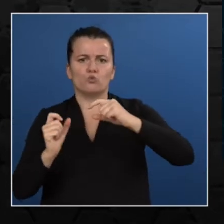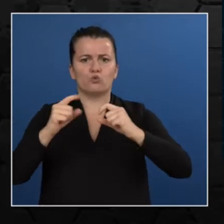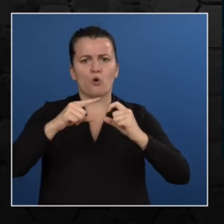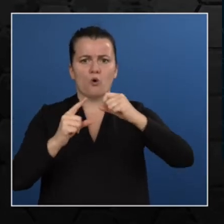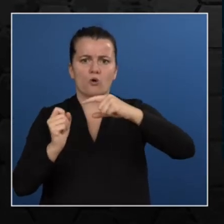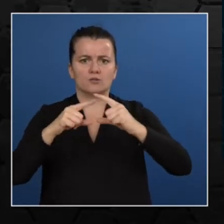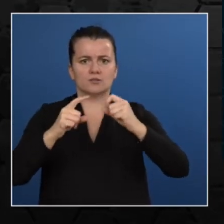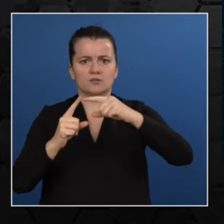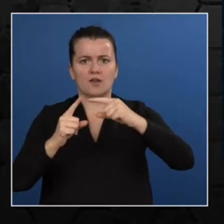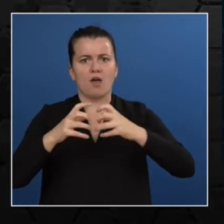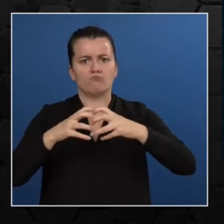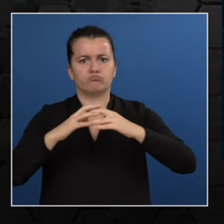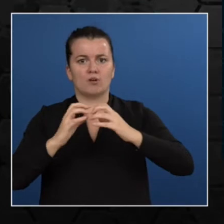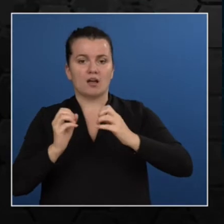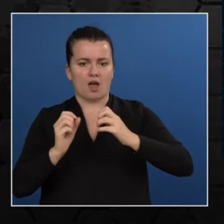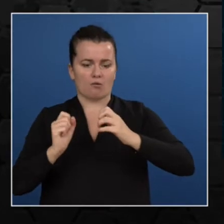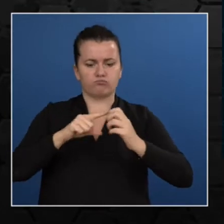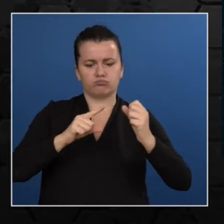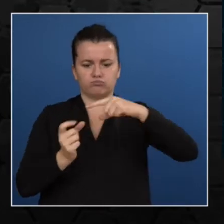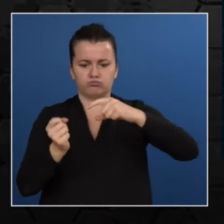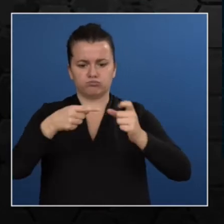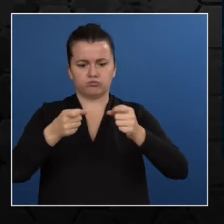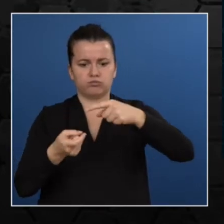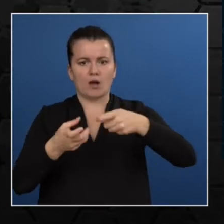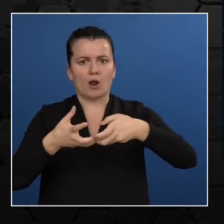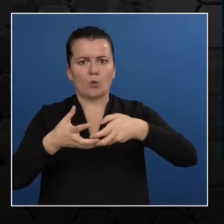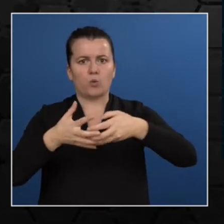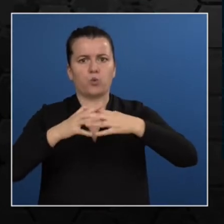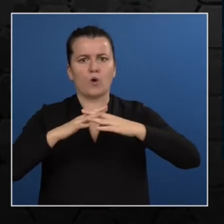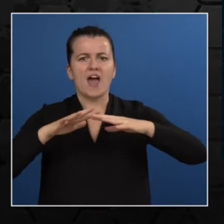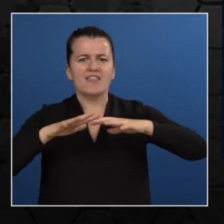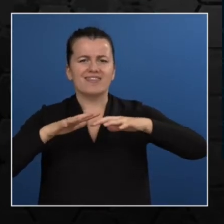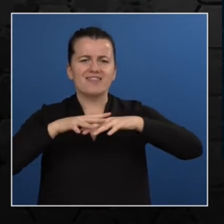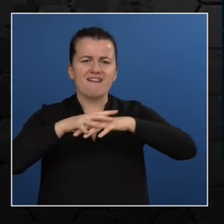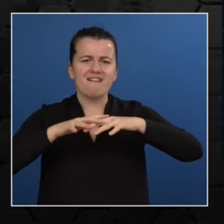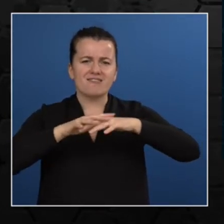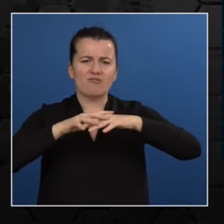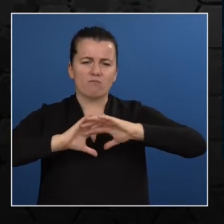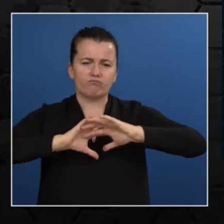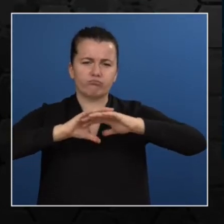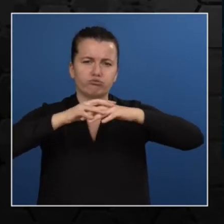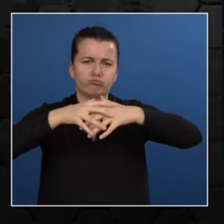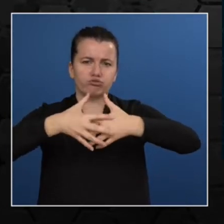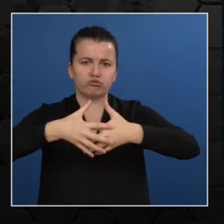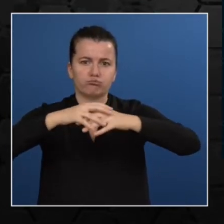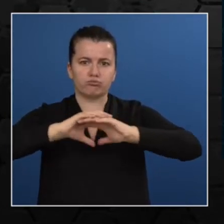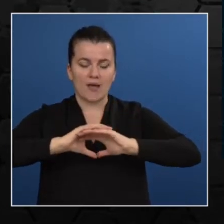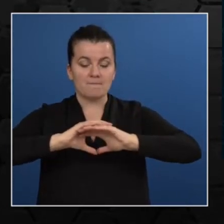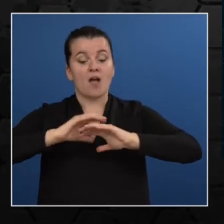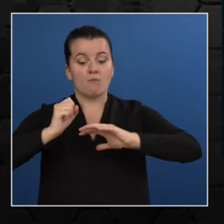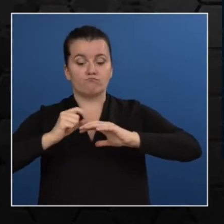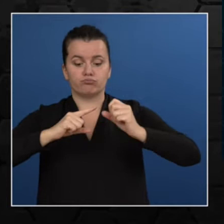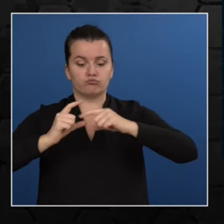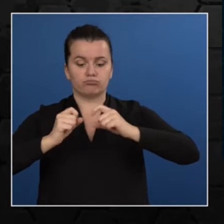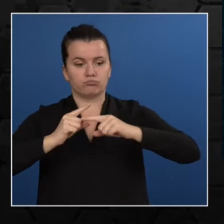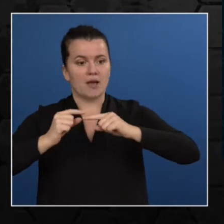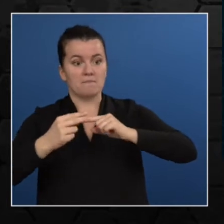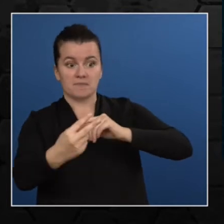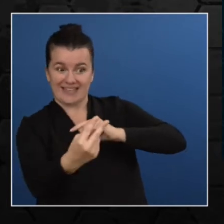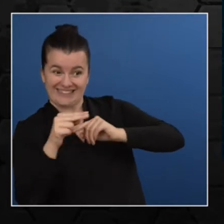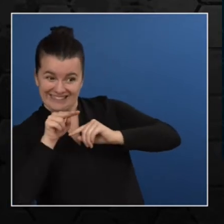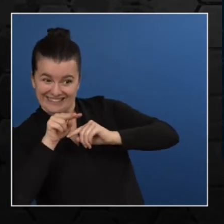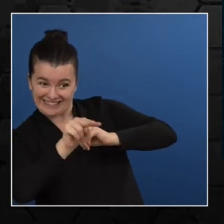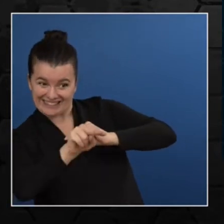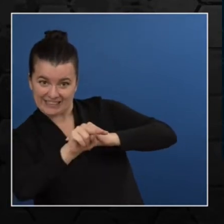that allows you to learn things easily. And also, it helps you to classify different patterns. So to